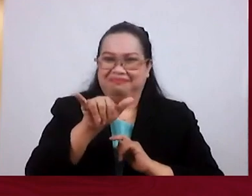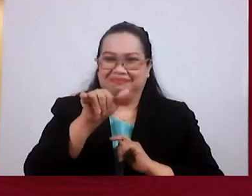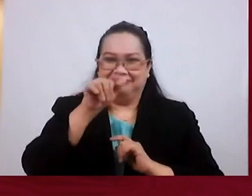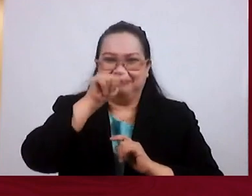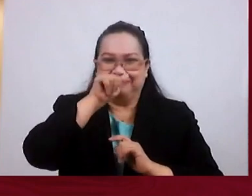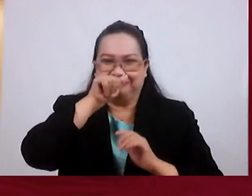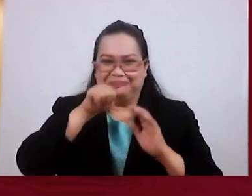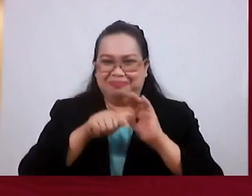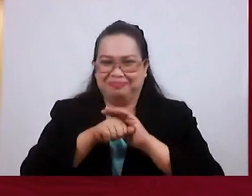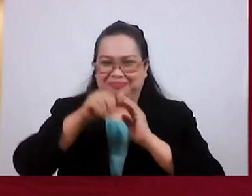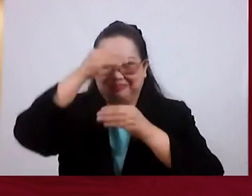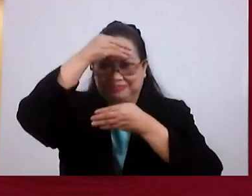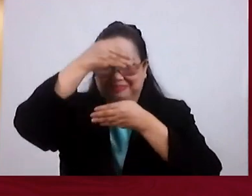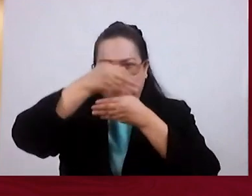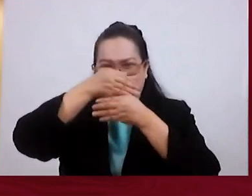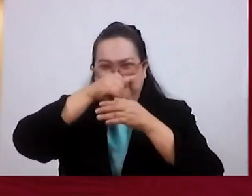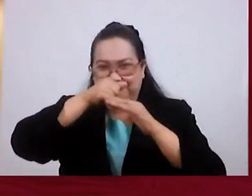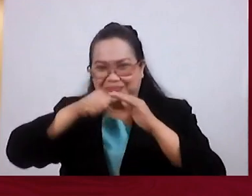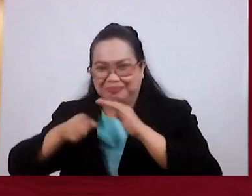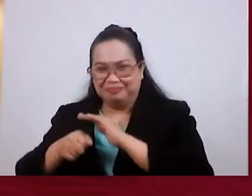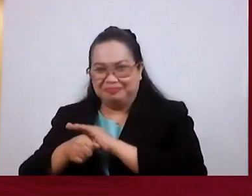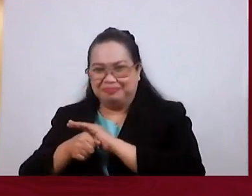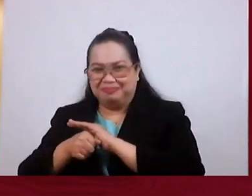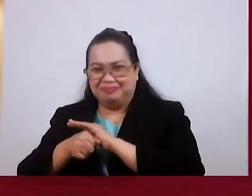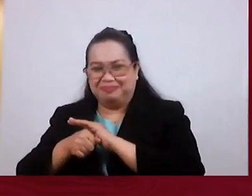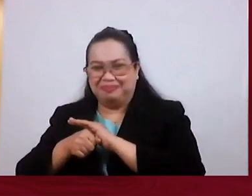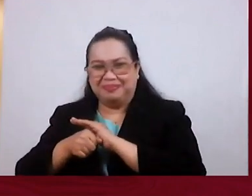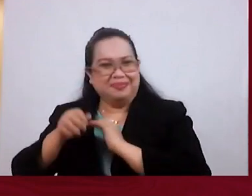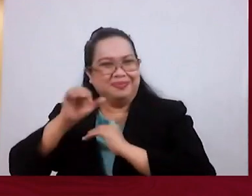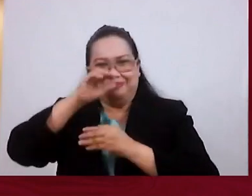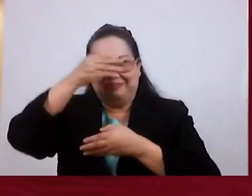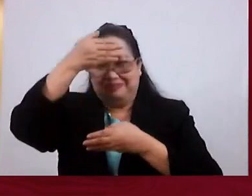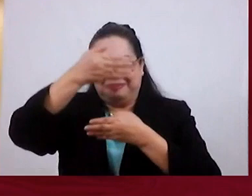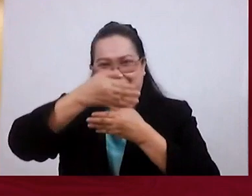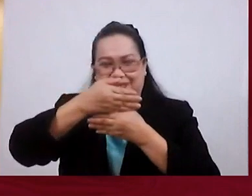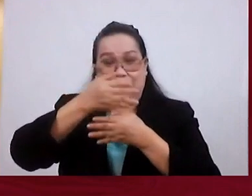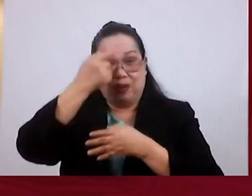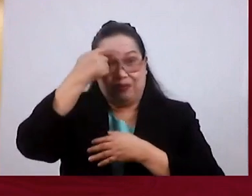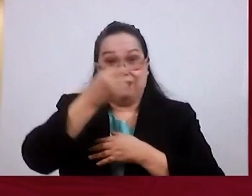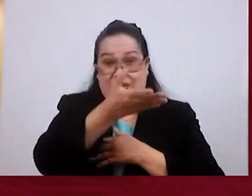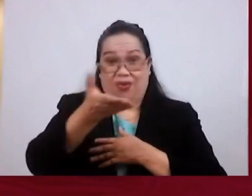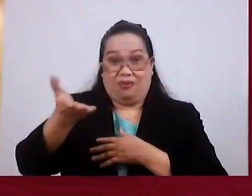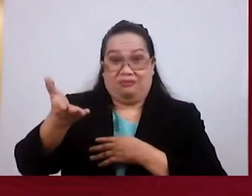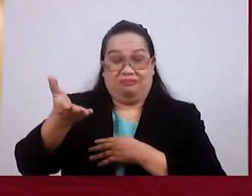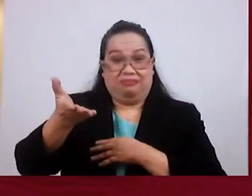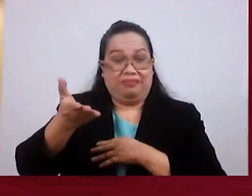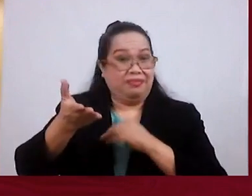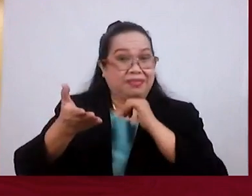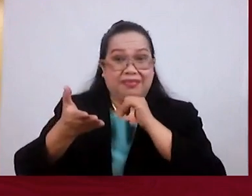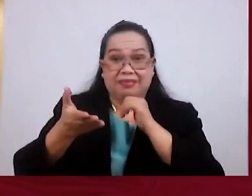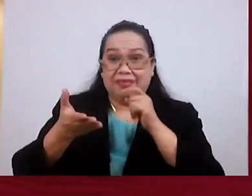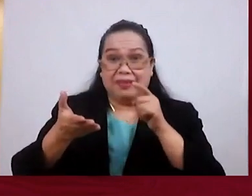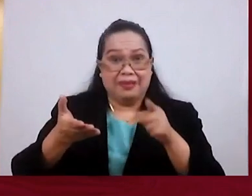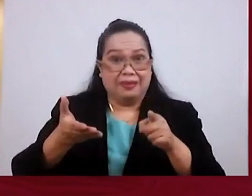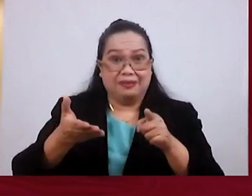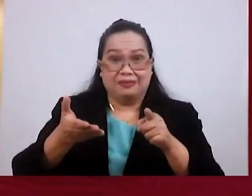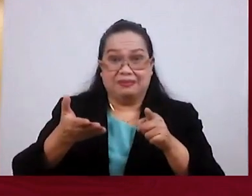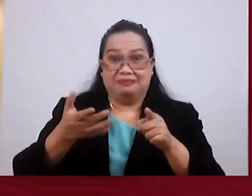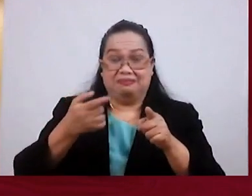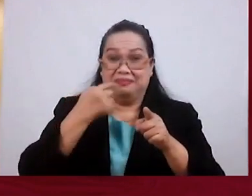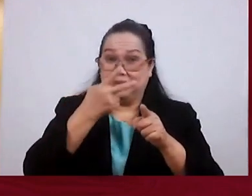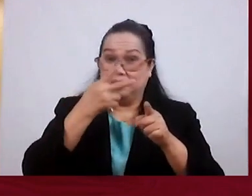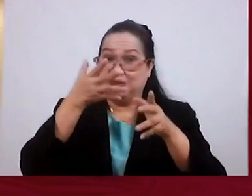conceal it. So, beloved, this message is for all of us, not just for those who've